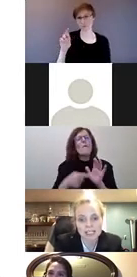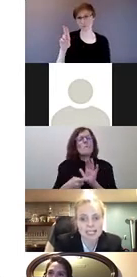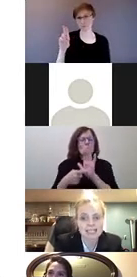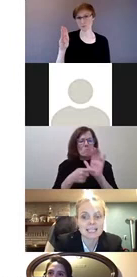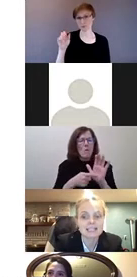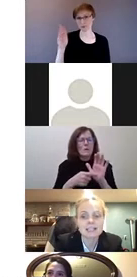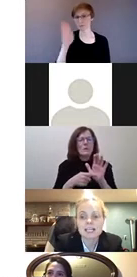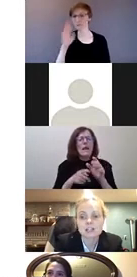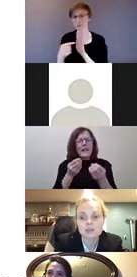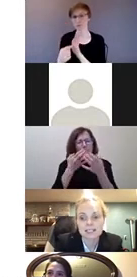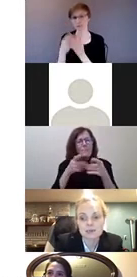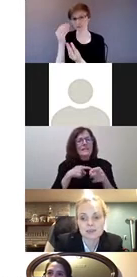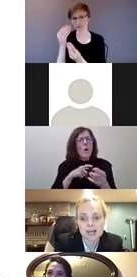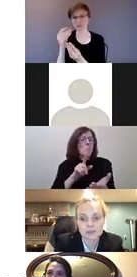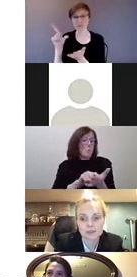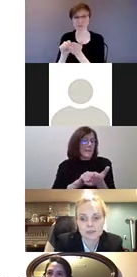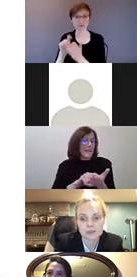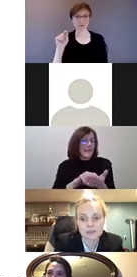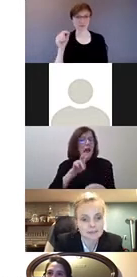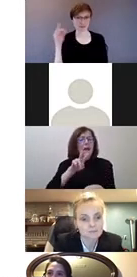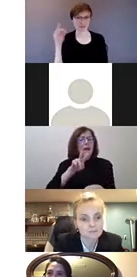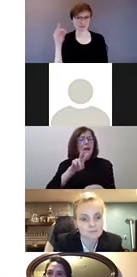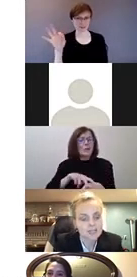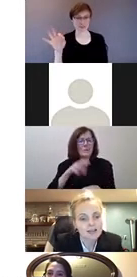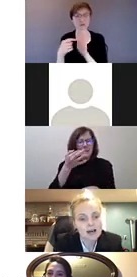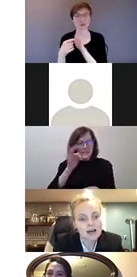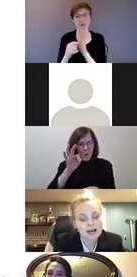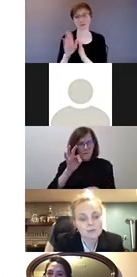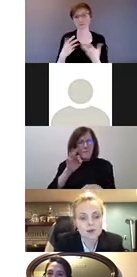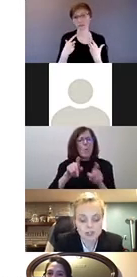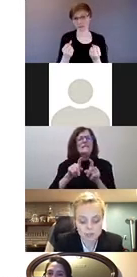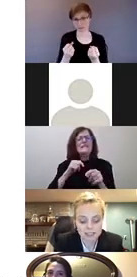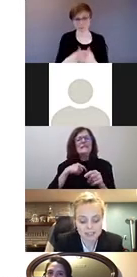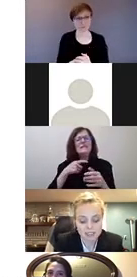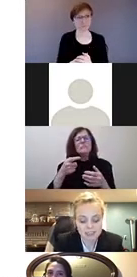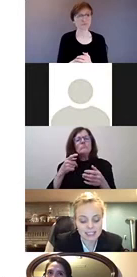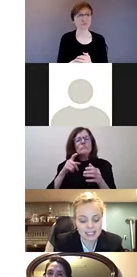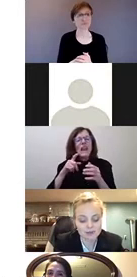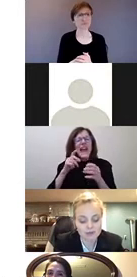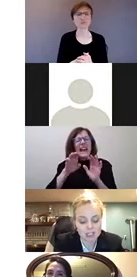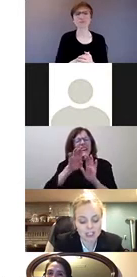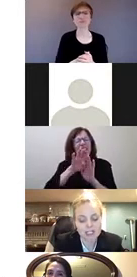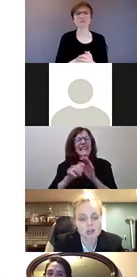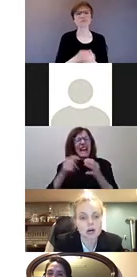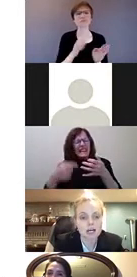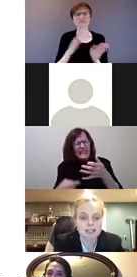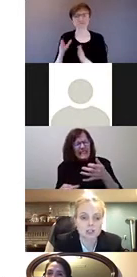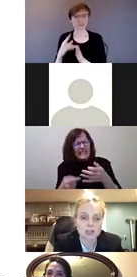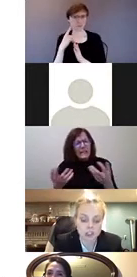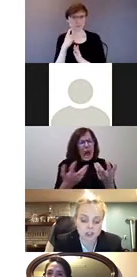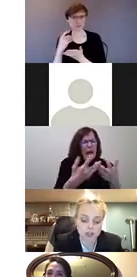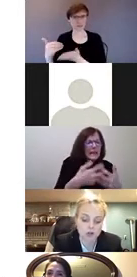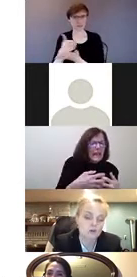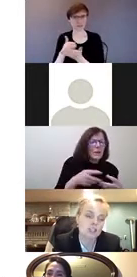in 2019, including some of the health characteristics. We've also recently been collecting information on the